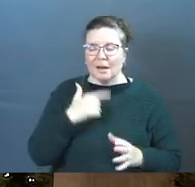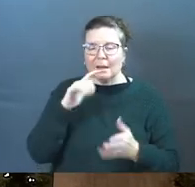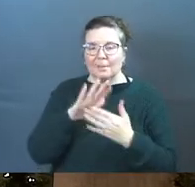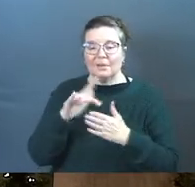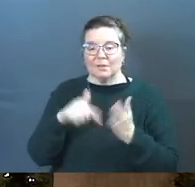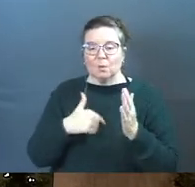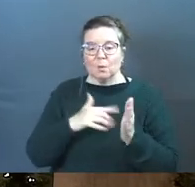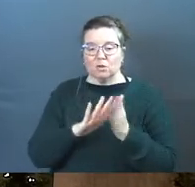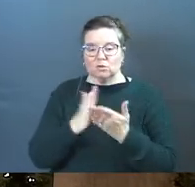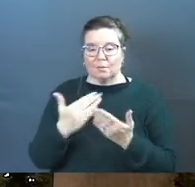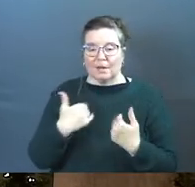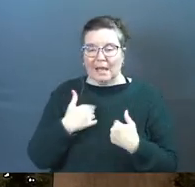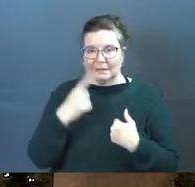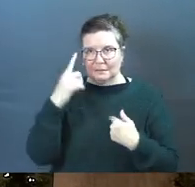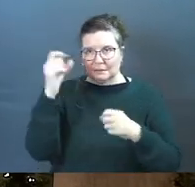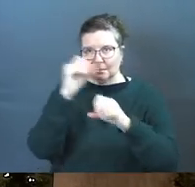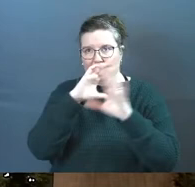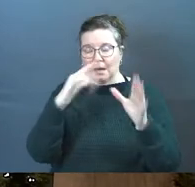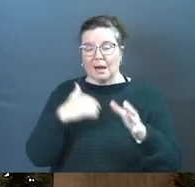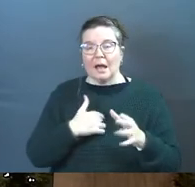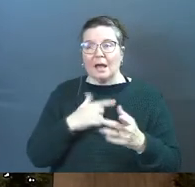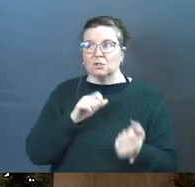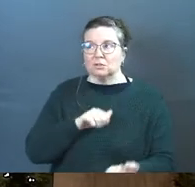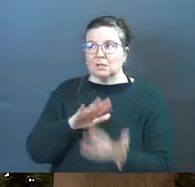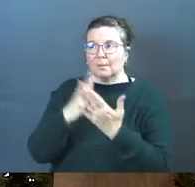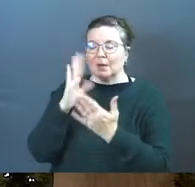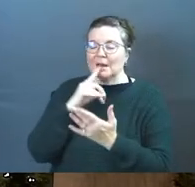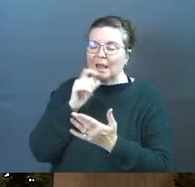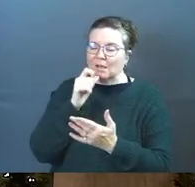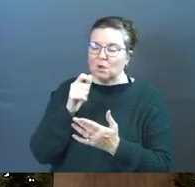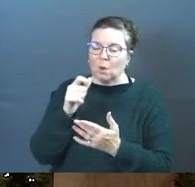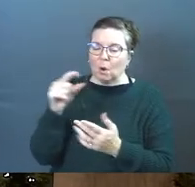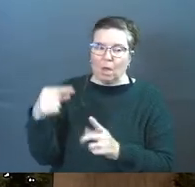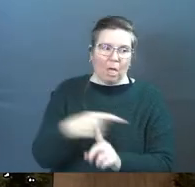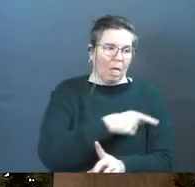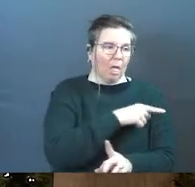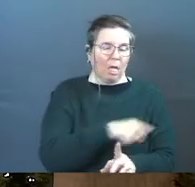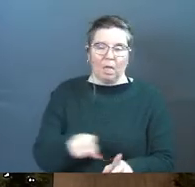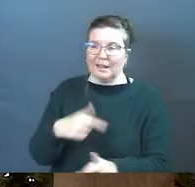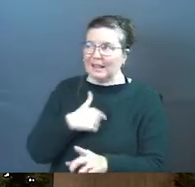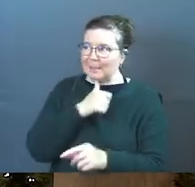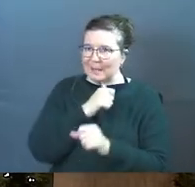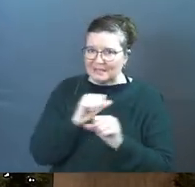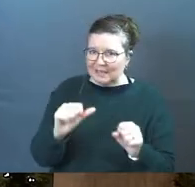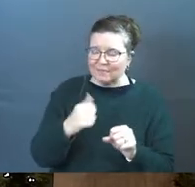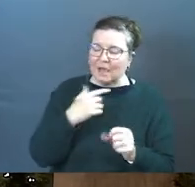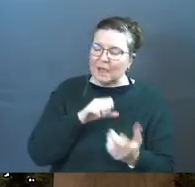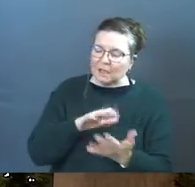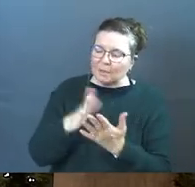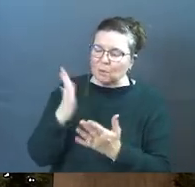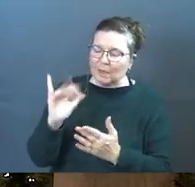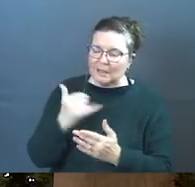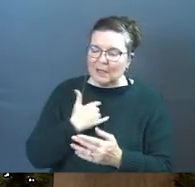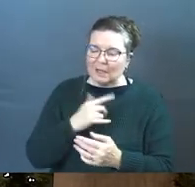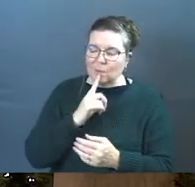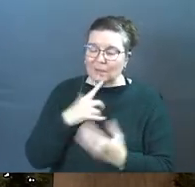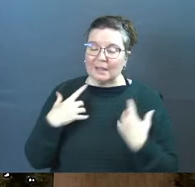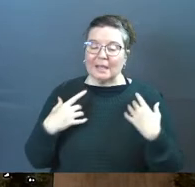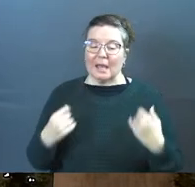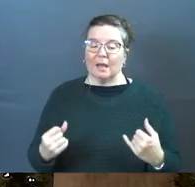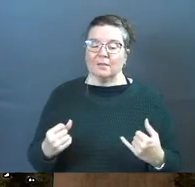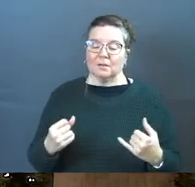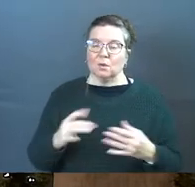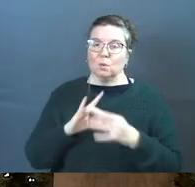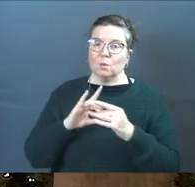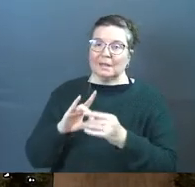believe this is what the scripture has in mind here I just come to God and I don't yo-yo like like I'm unsaved I come to God like a super healthy